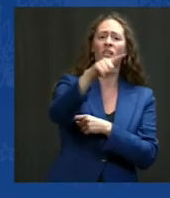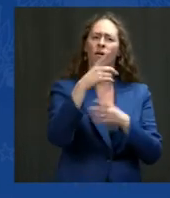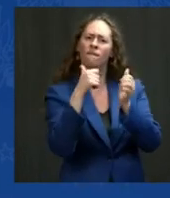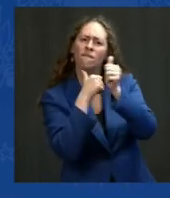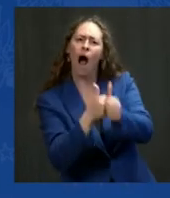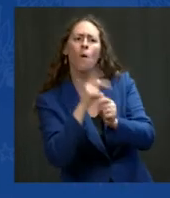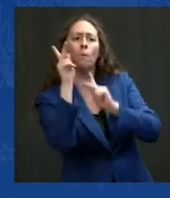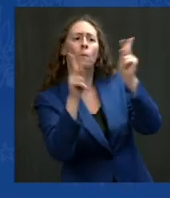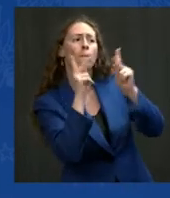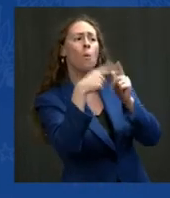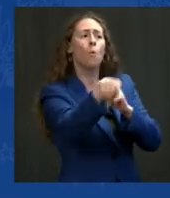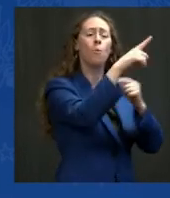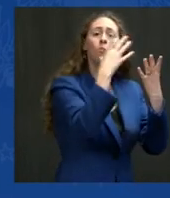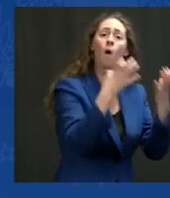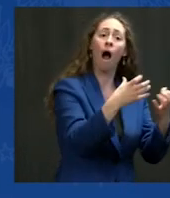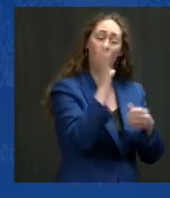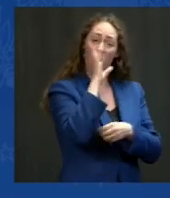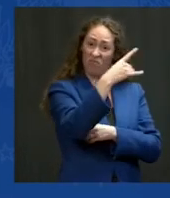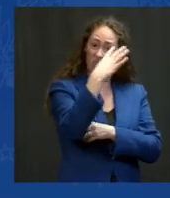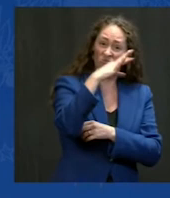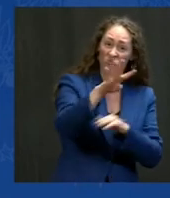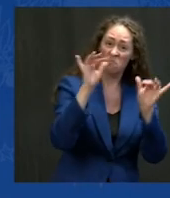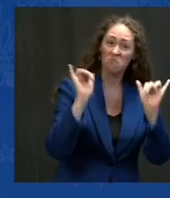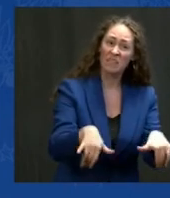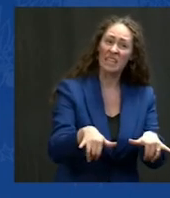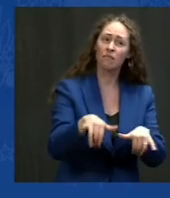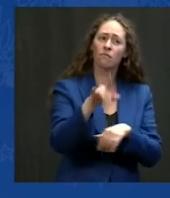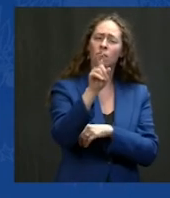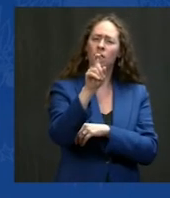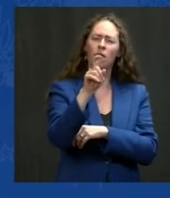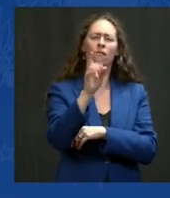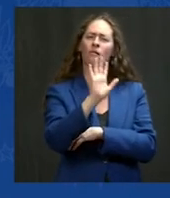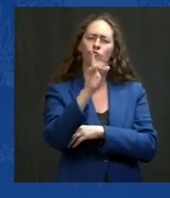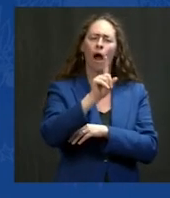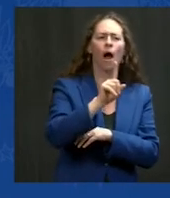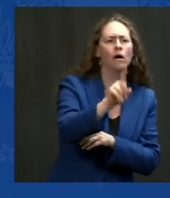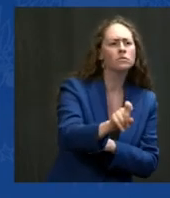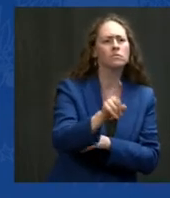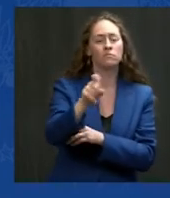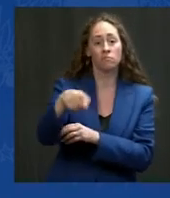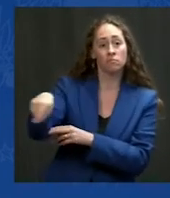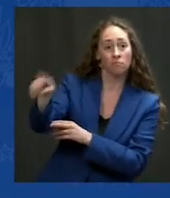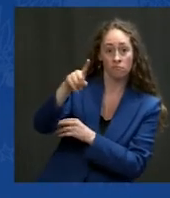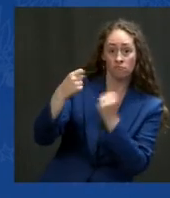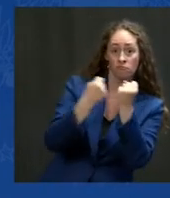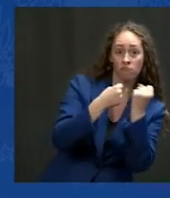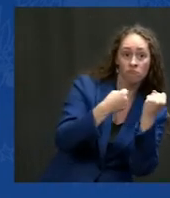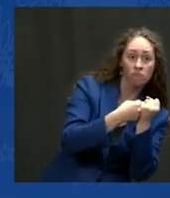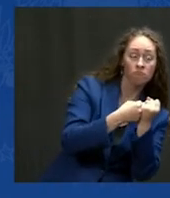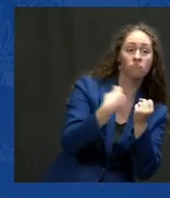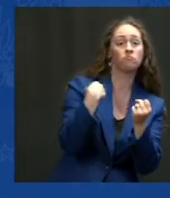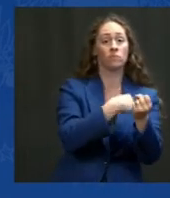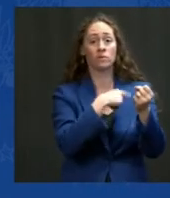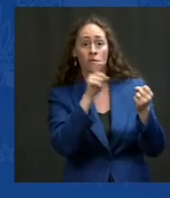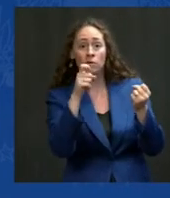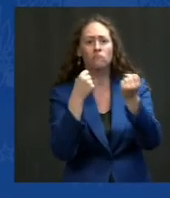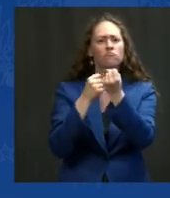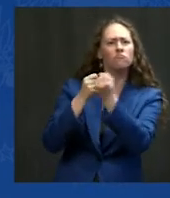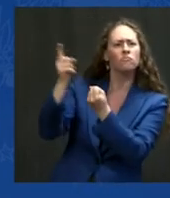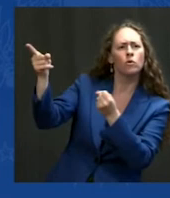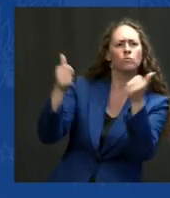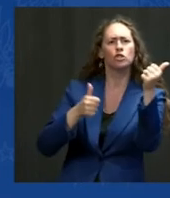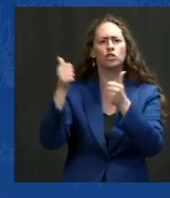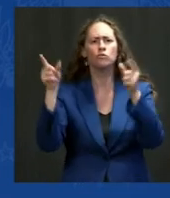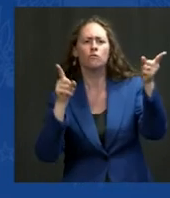ignore their voices? We have to ask, are you on the side of truth or lies? Fact or fiction? Justice or